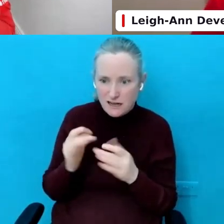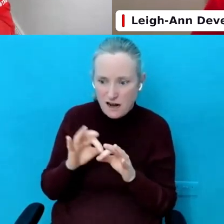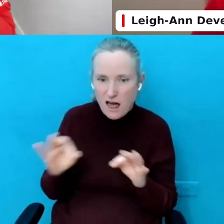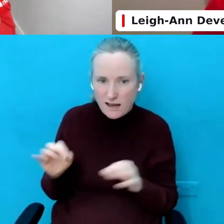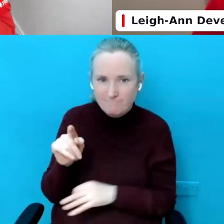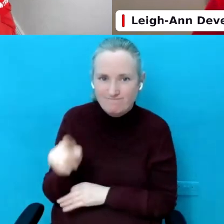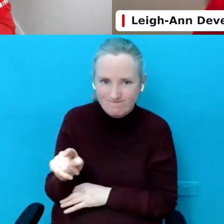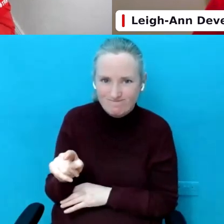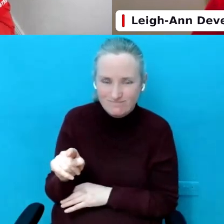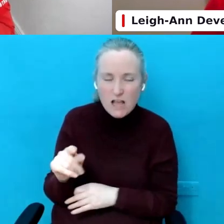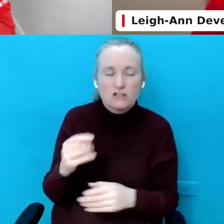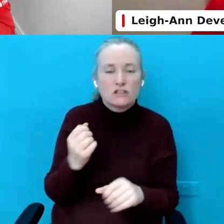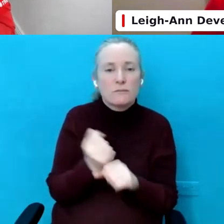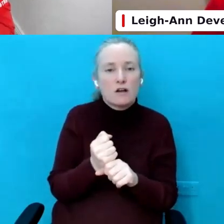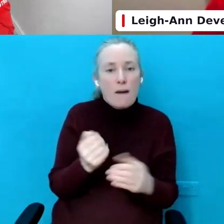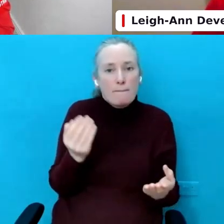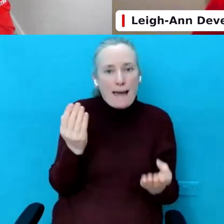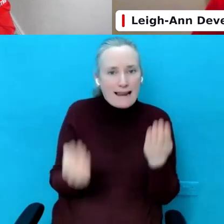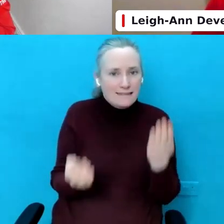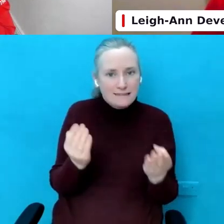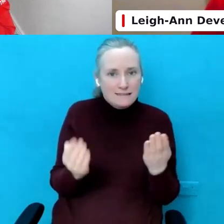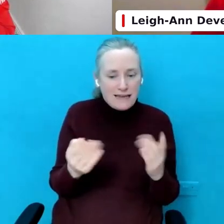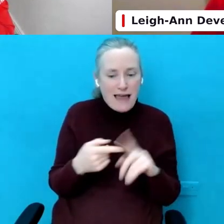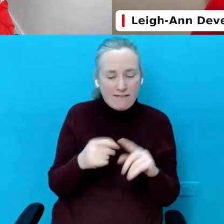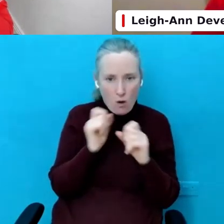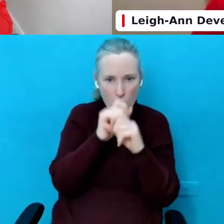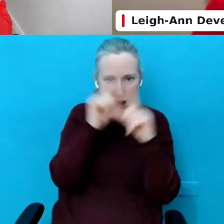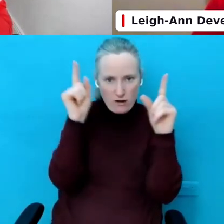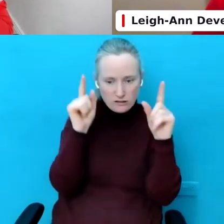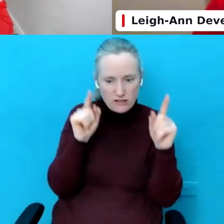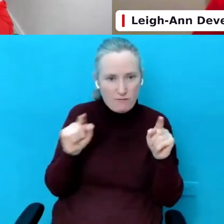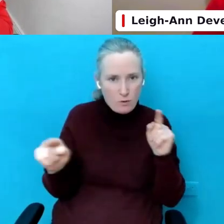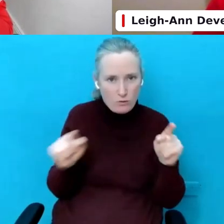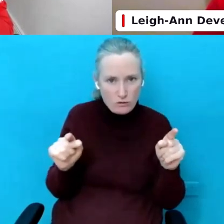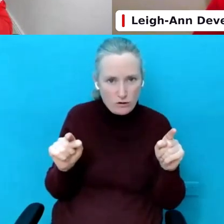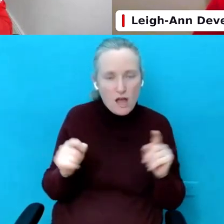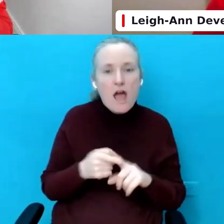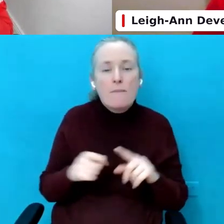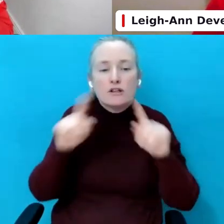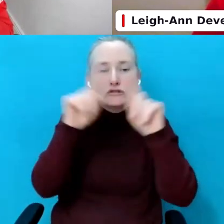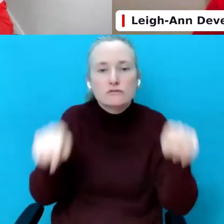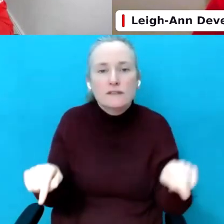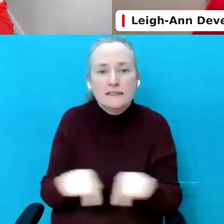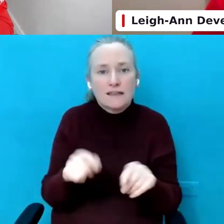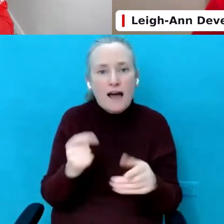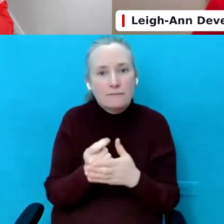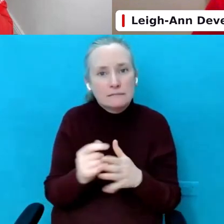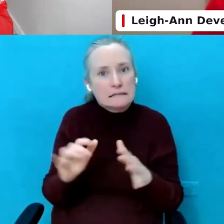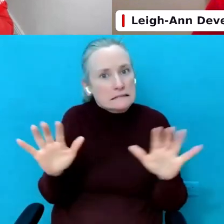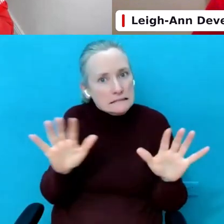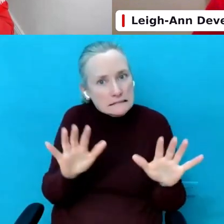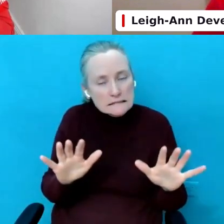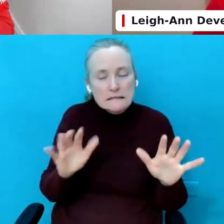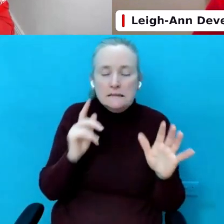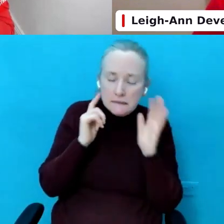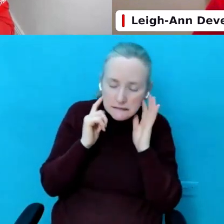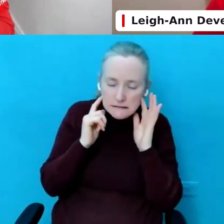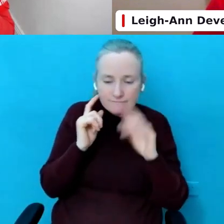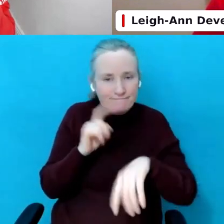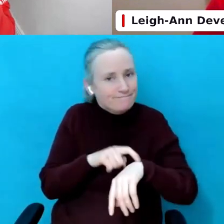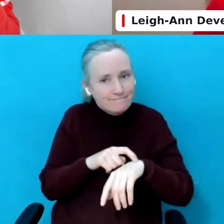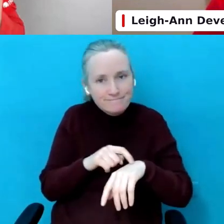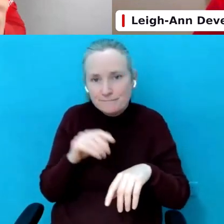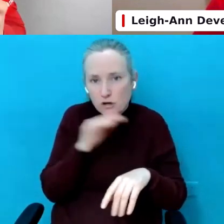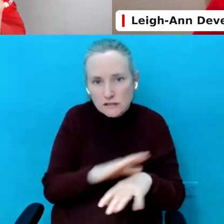it's about striking that balance and being aware of that as well. But the screen time is a very gray area and we need to focus